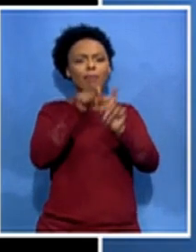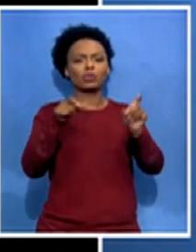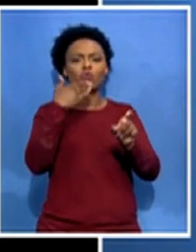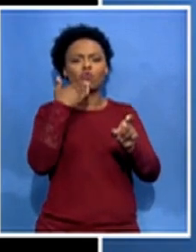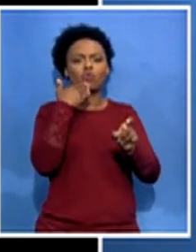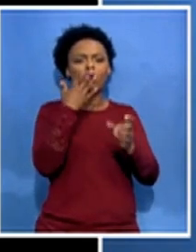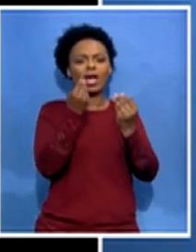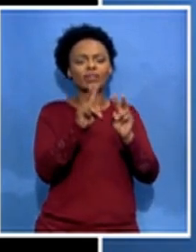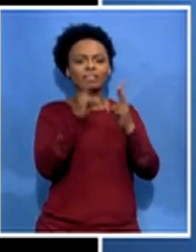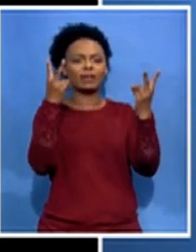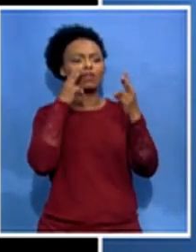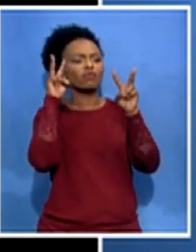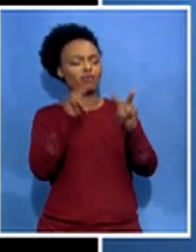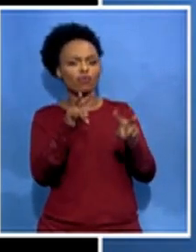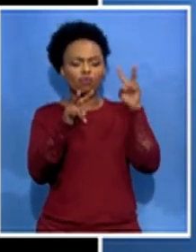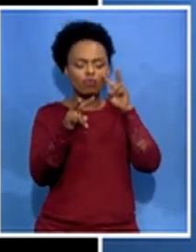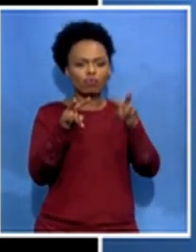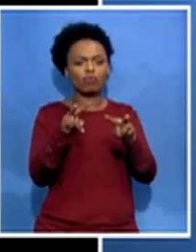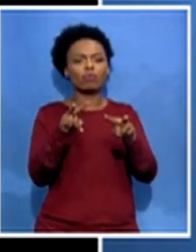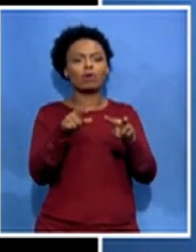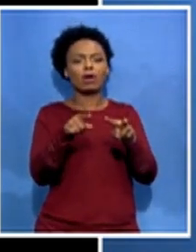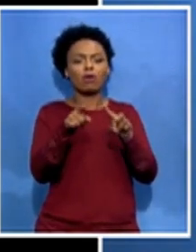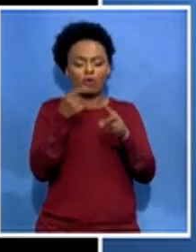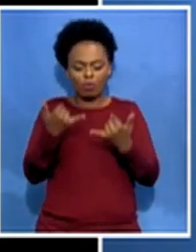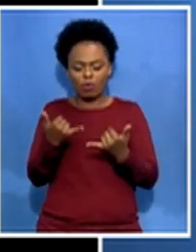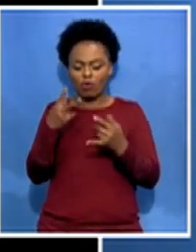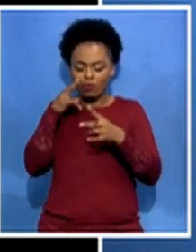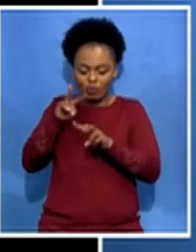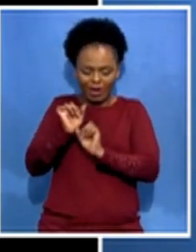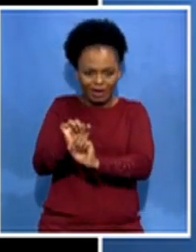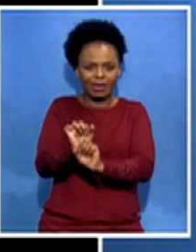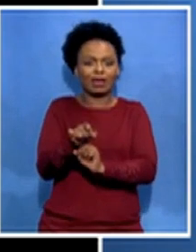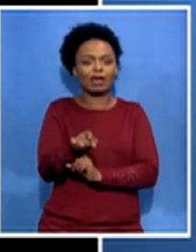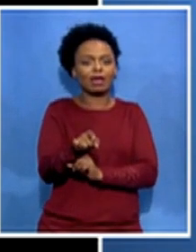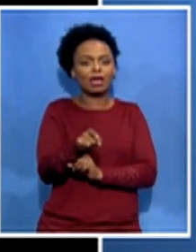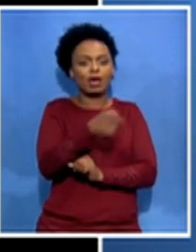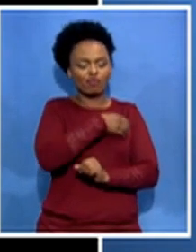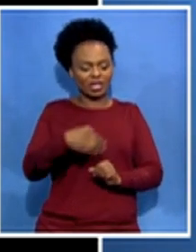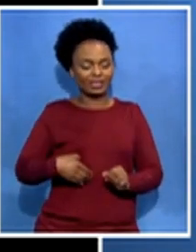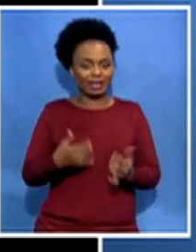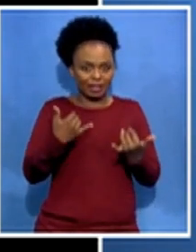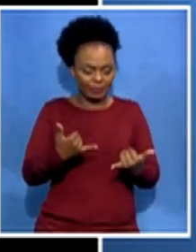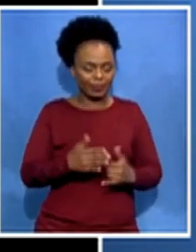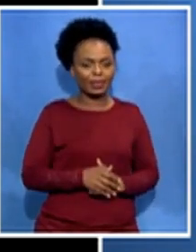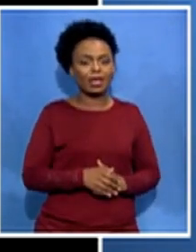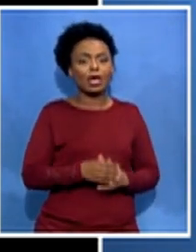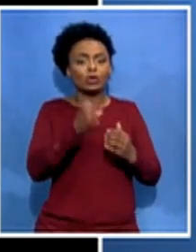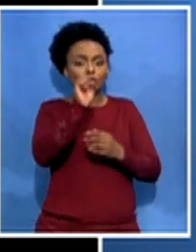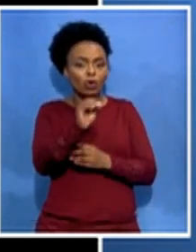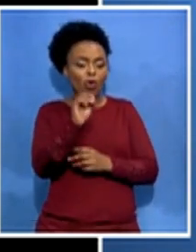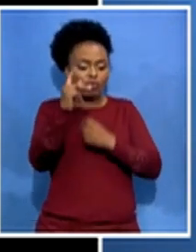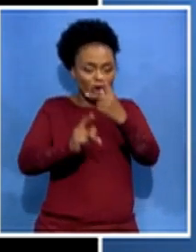view of the sitting president and therefore this process will continue he is still there